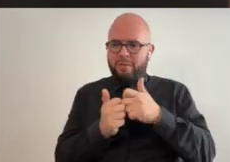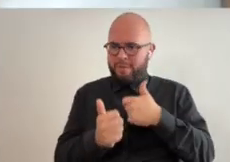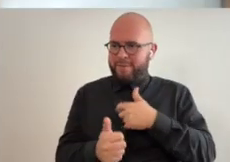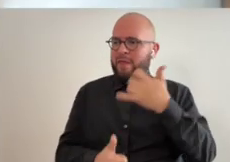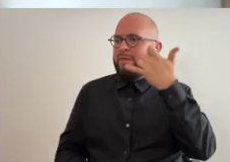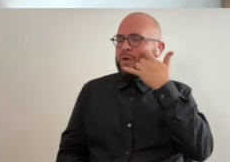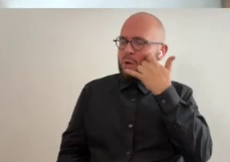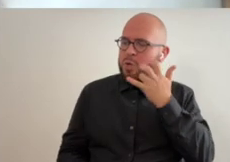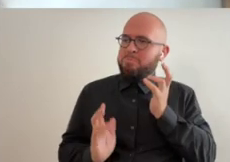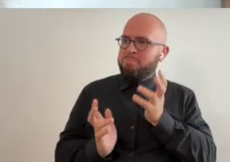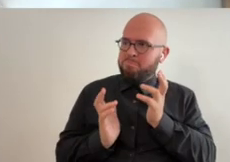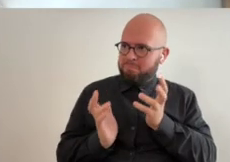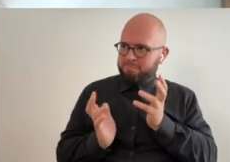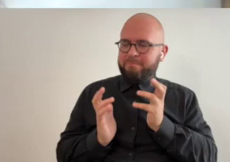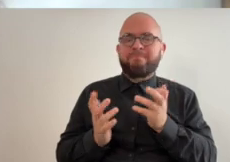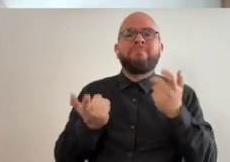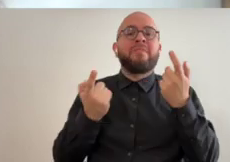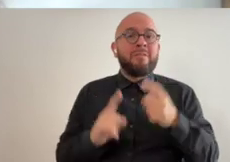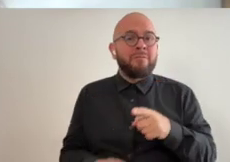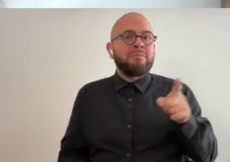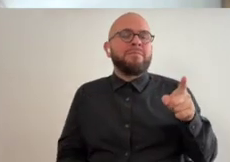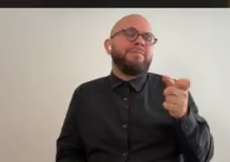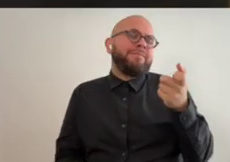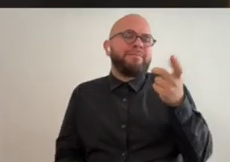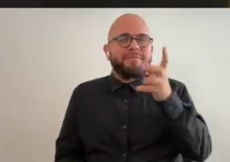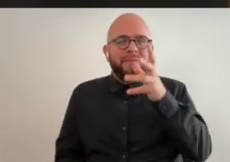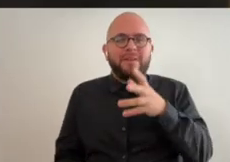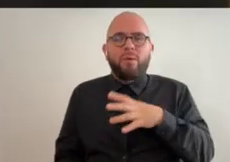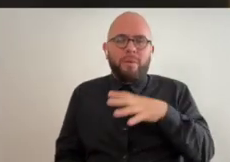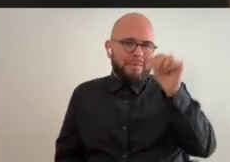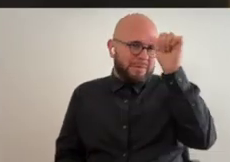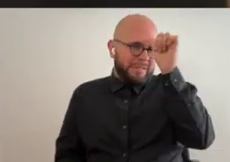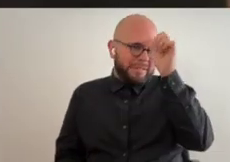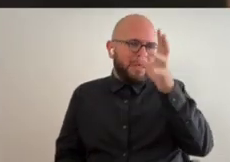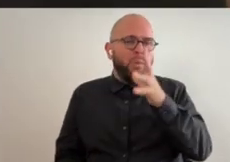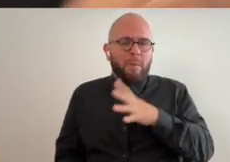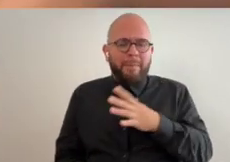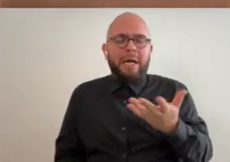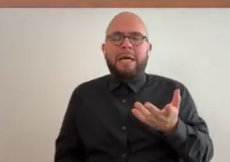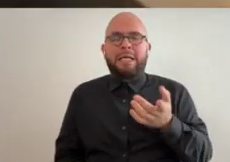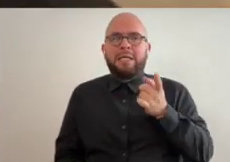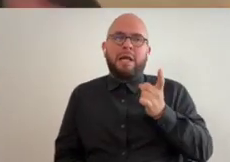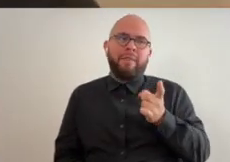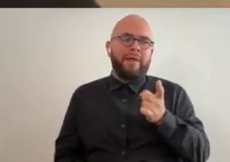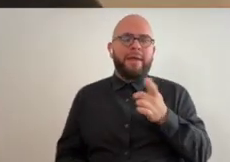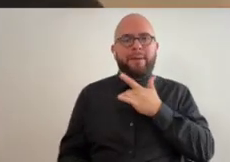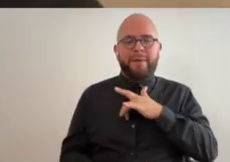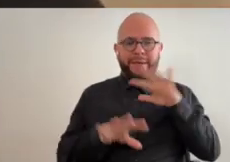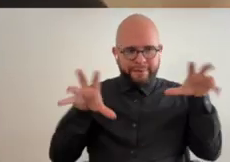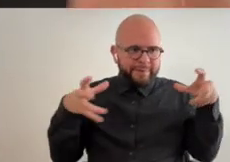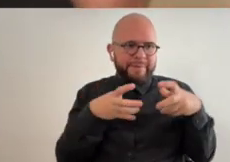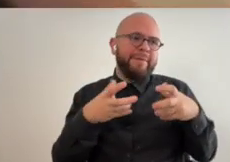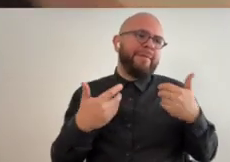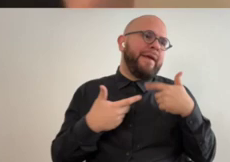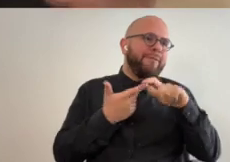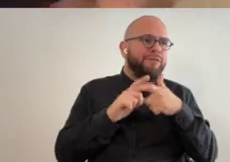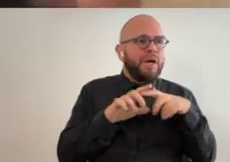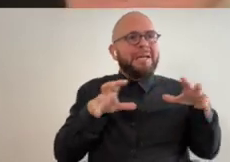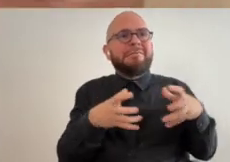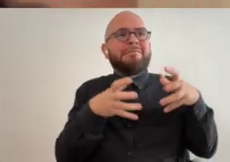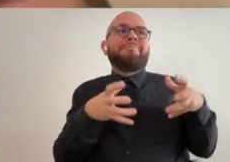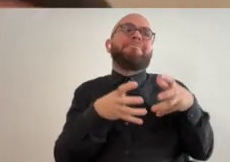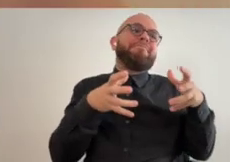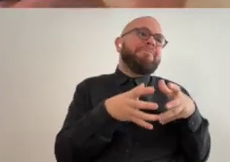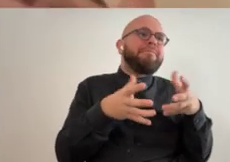she was talking to me on the phone and she you know she's an indian woman so like you know indian women have